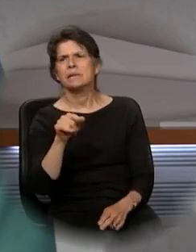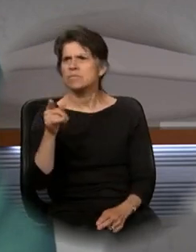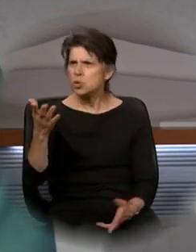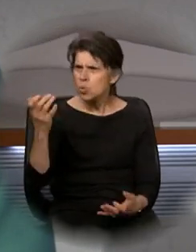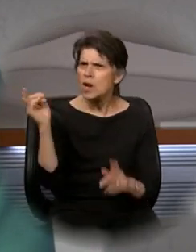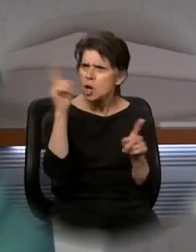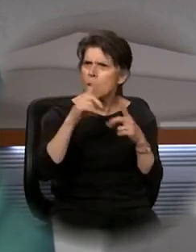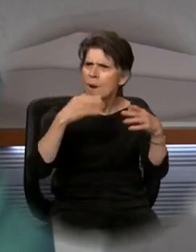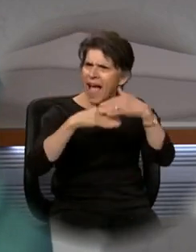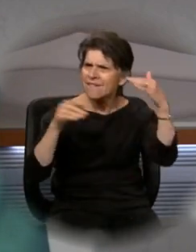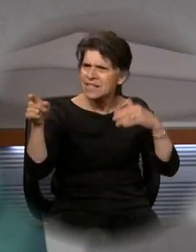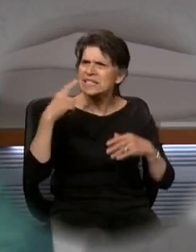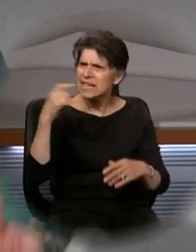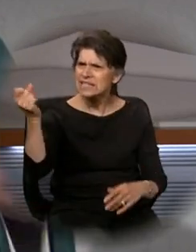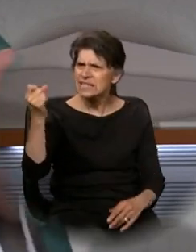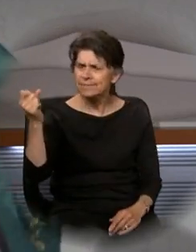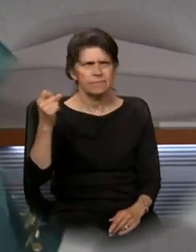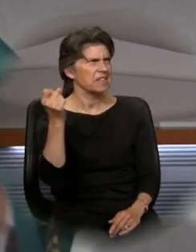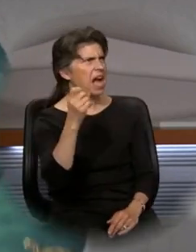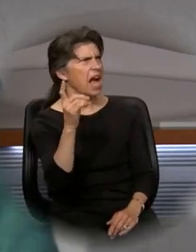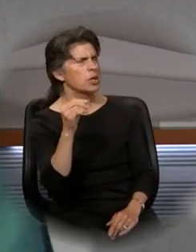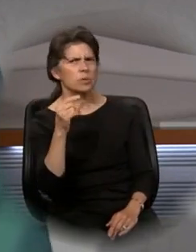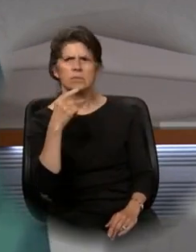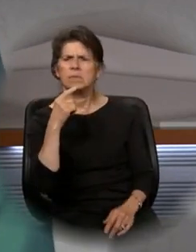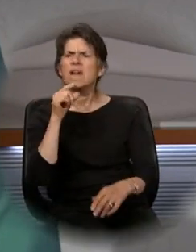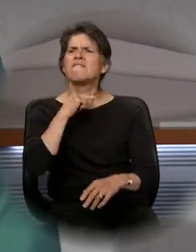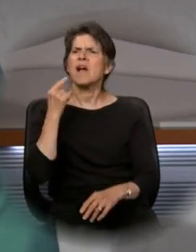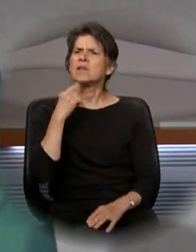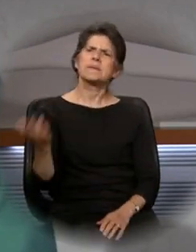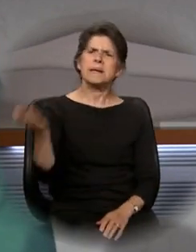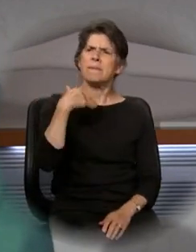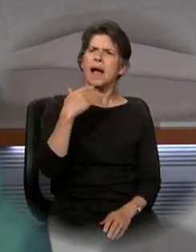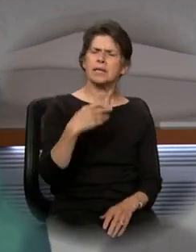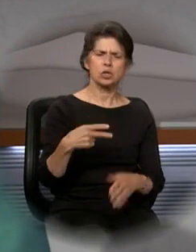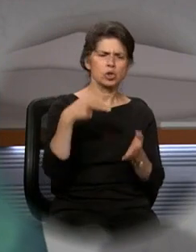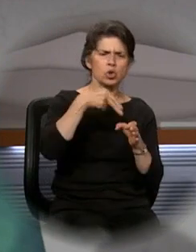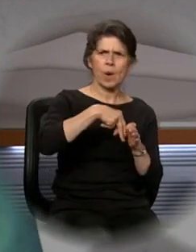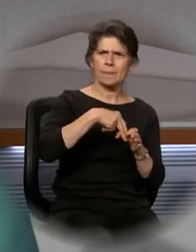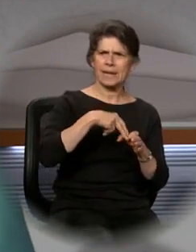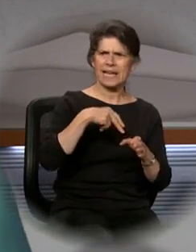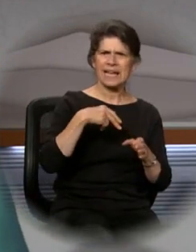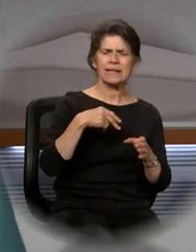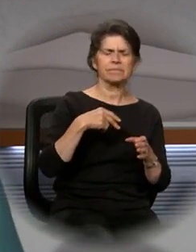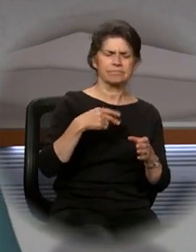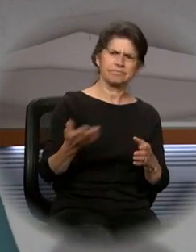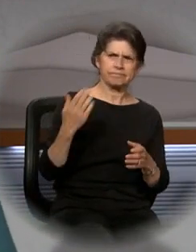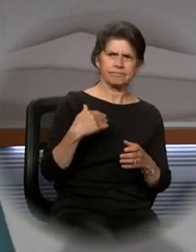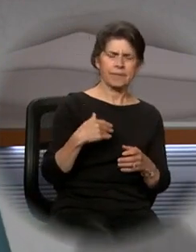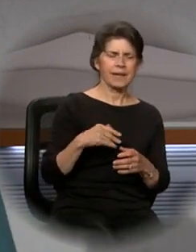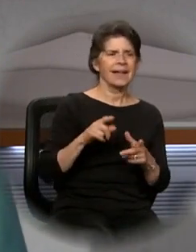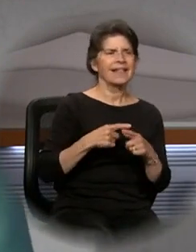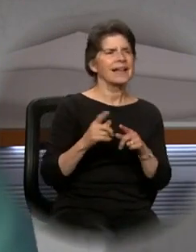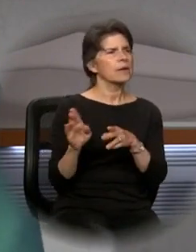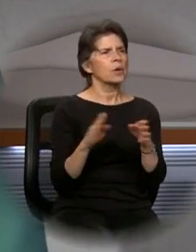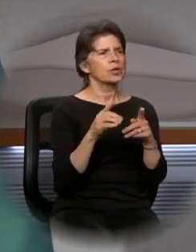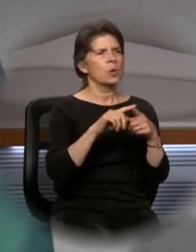said, Well, yes, Father, I do. Father says, Well, come and join me at this door. And then, he turned to a third and said, Murphy, do